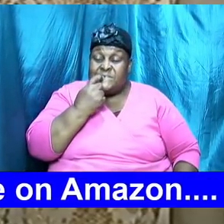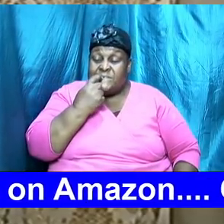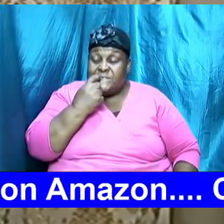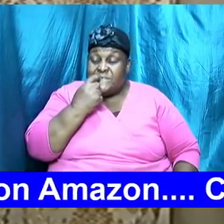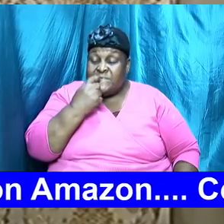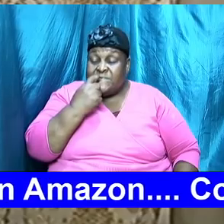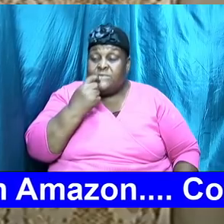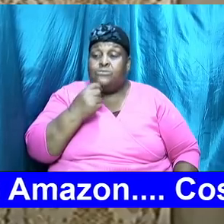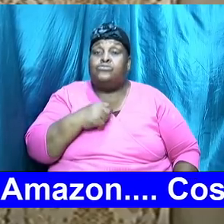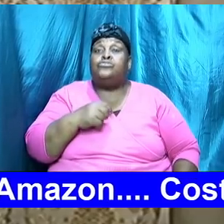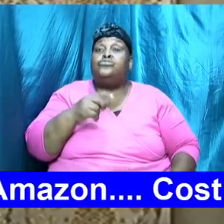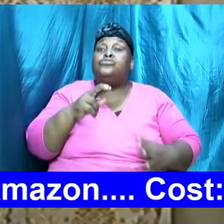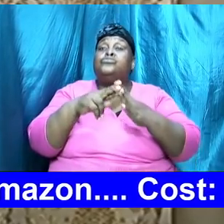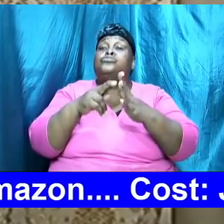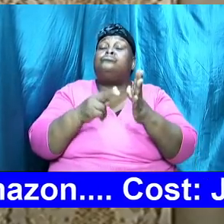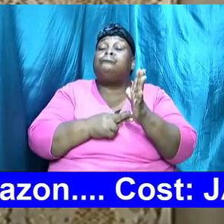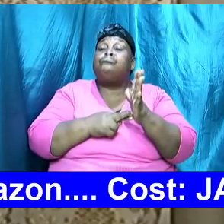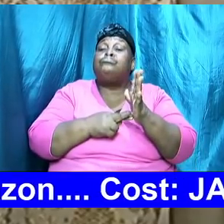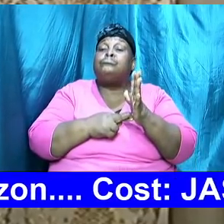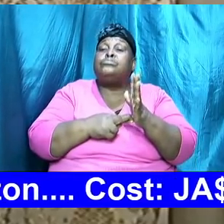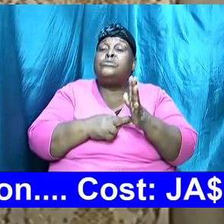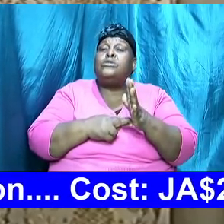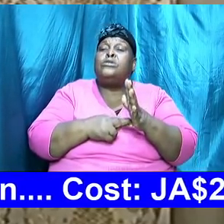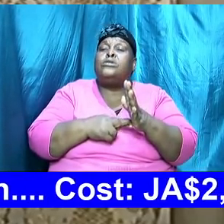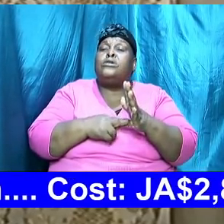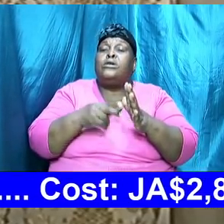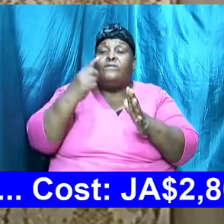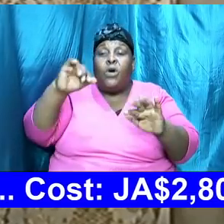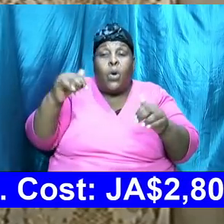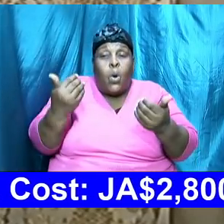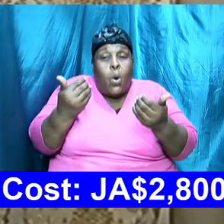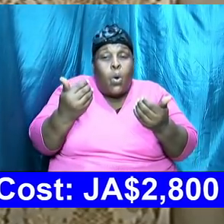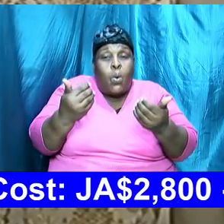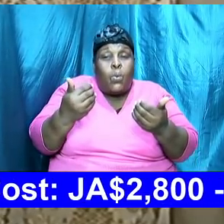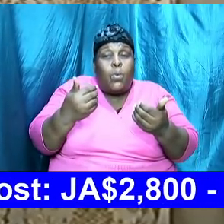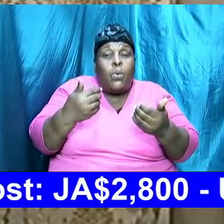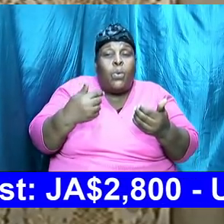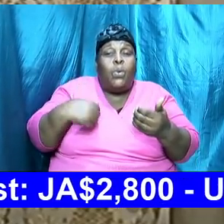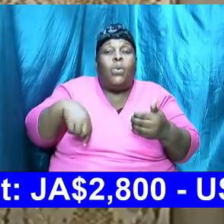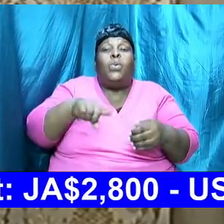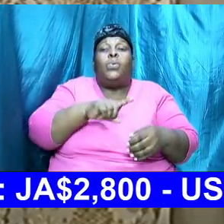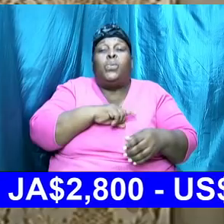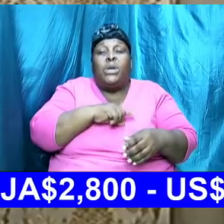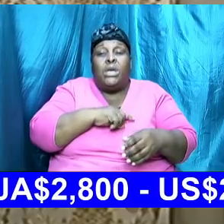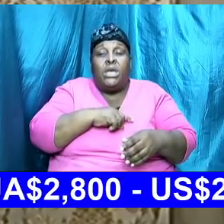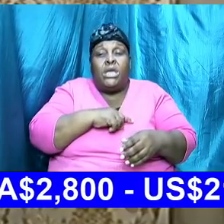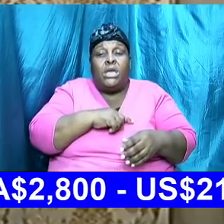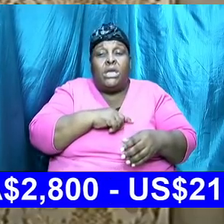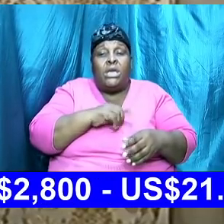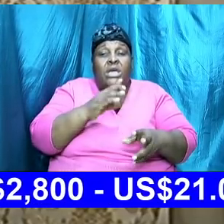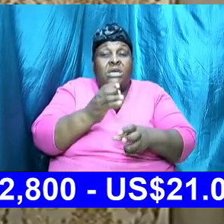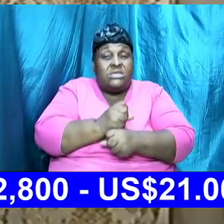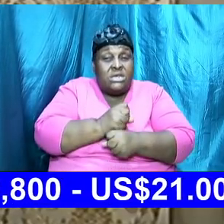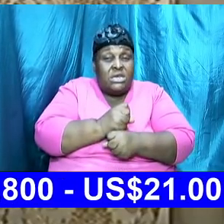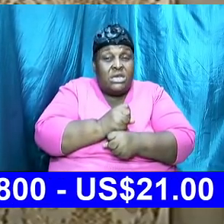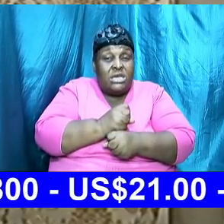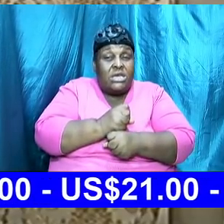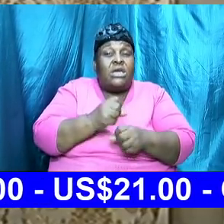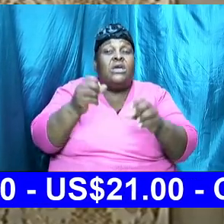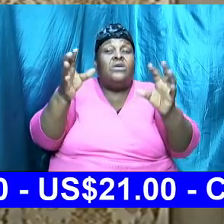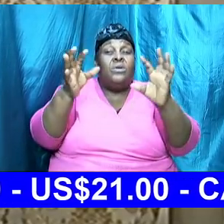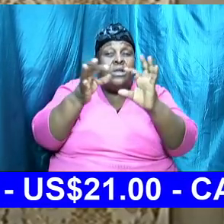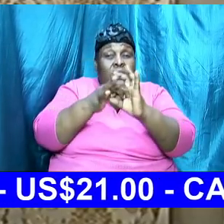implications for how we deal with how we treat with the